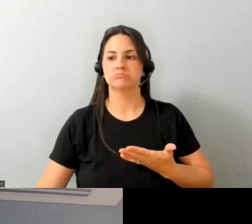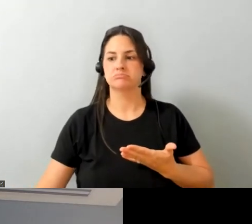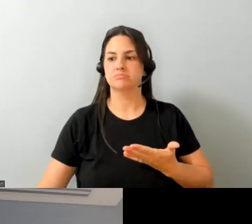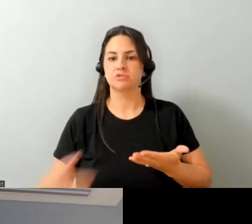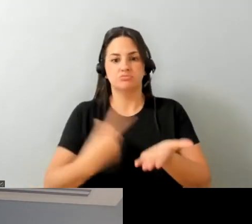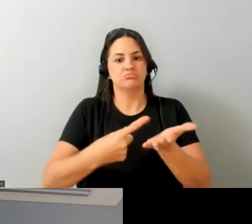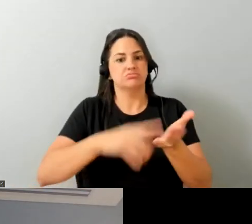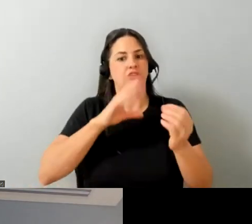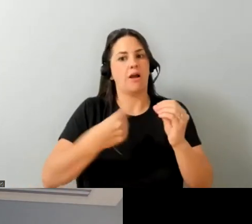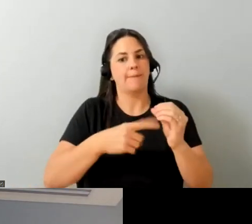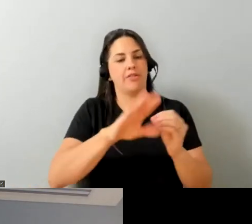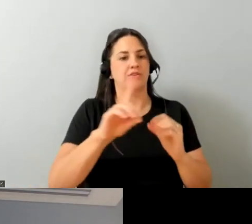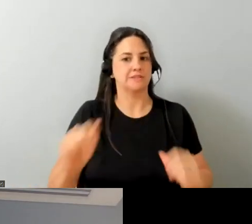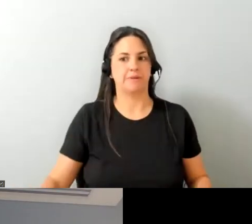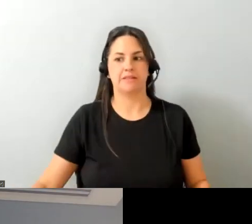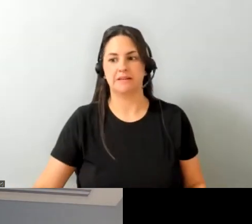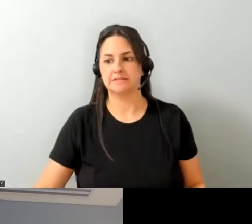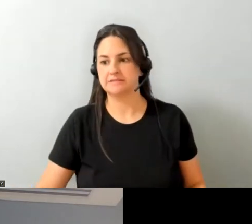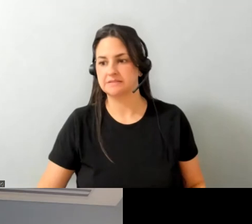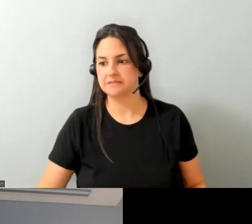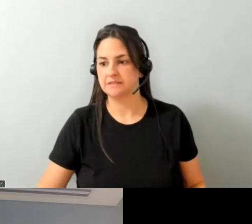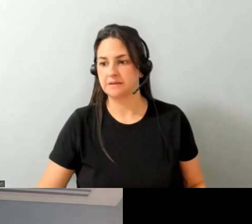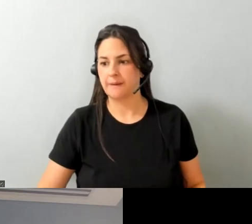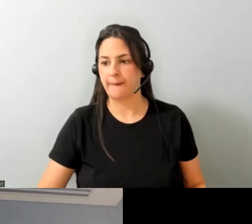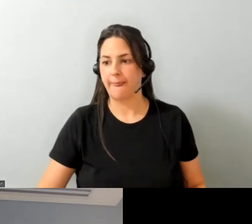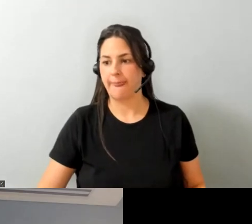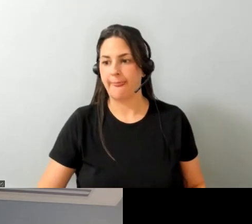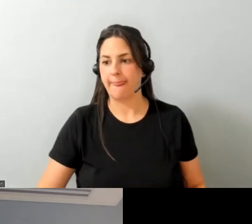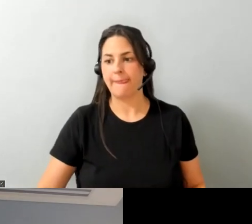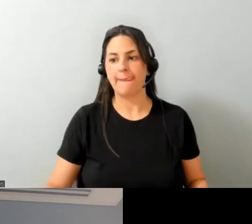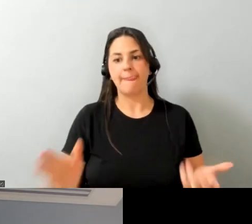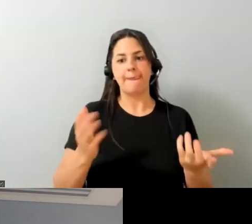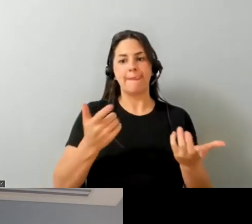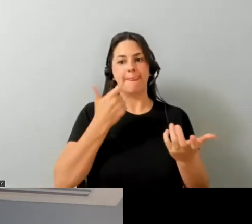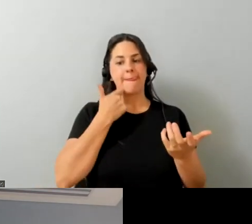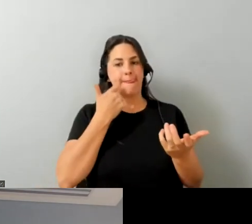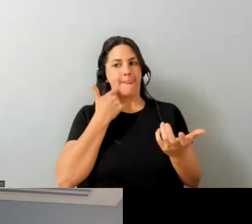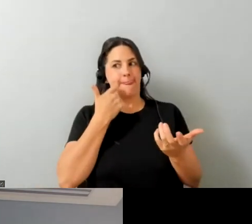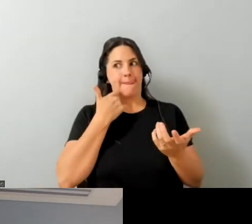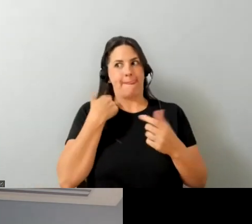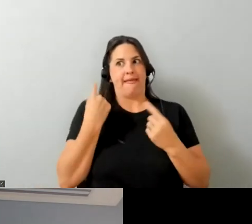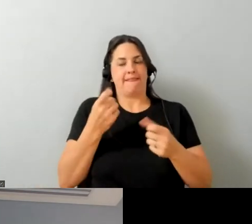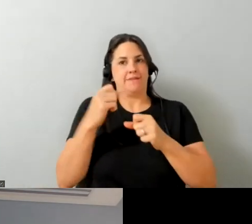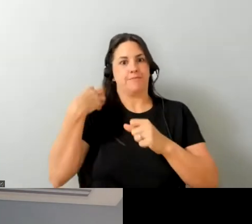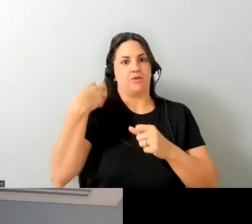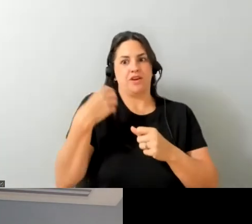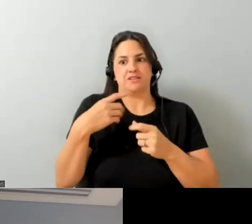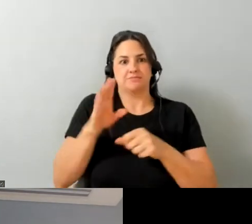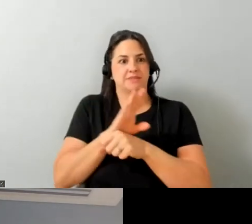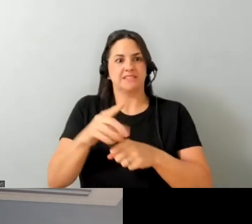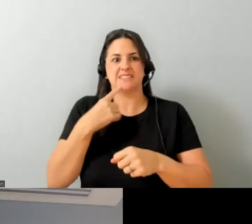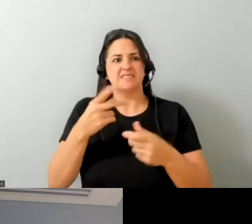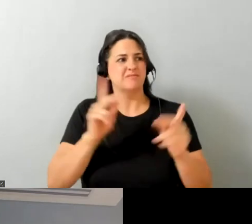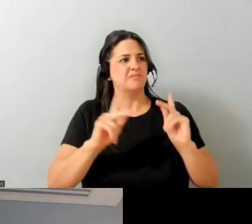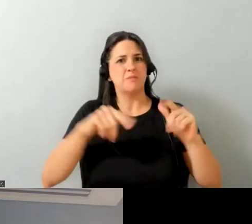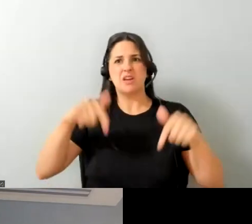of um employers i talked to lately that said do you know what we've had employers that have worked here for 30 years and